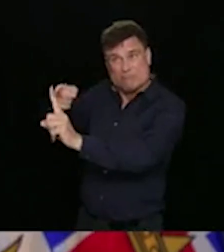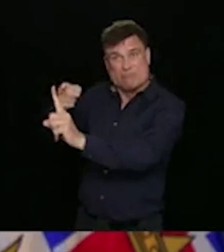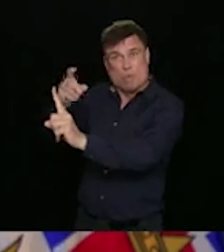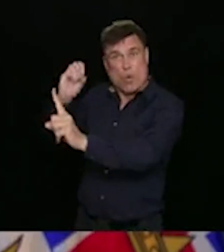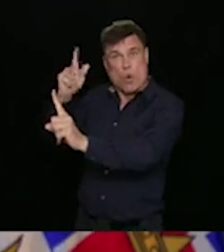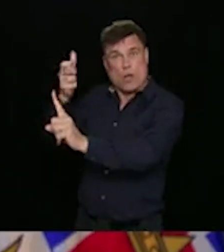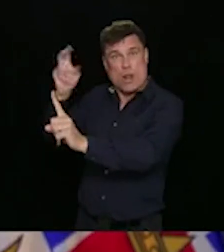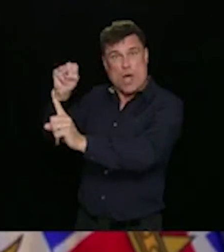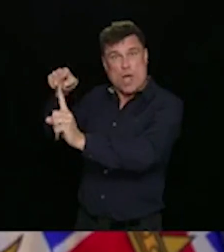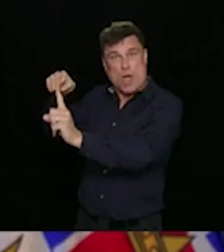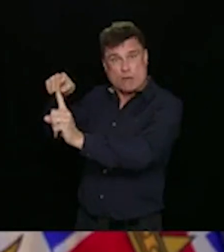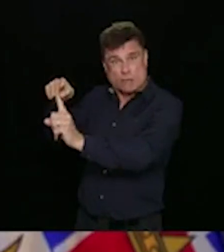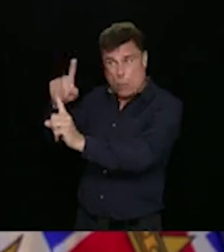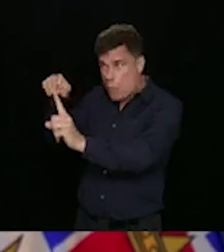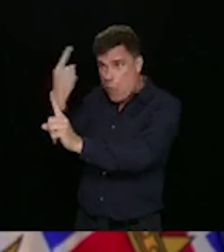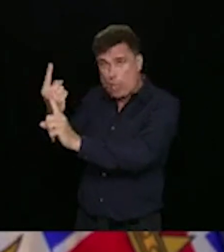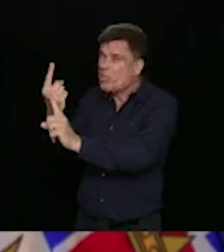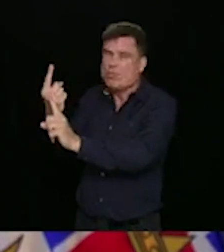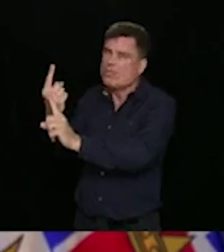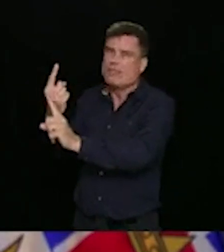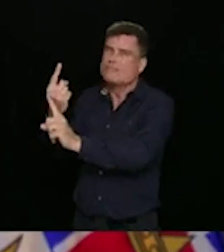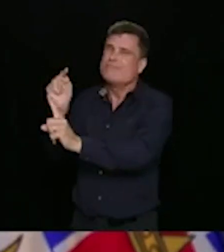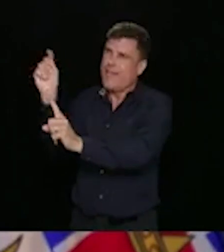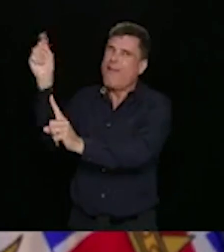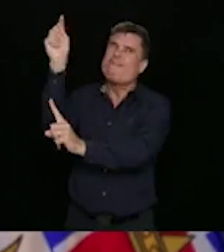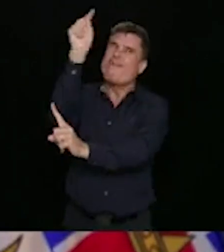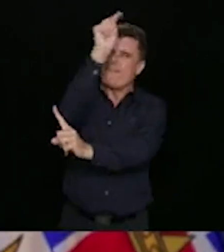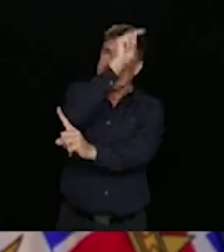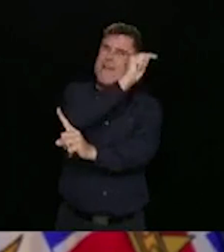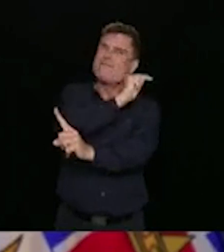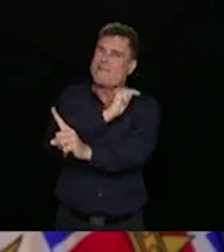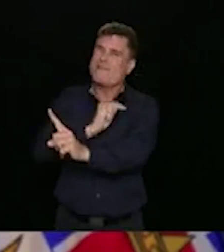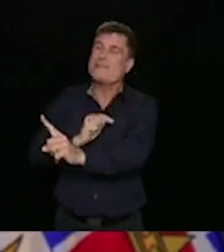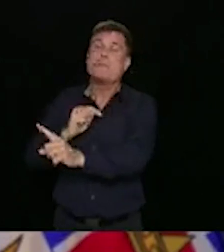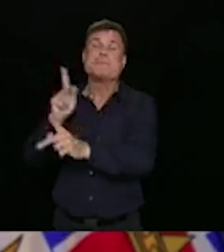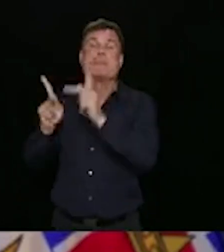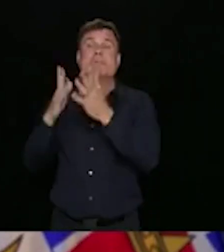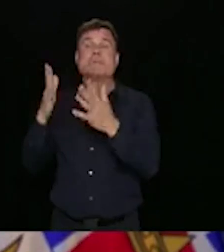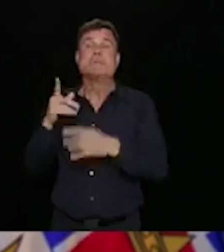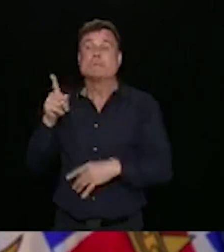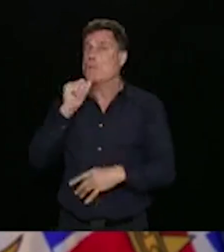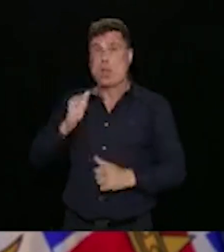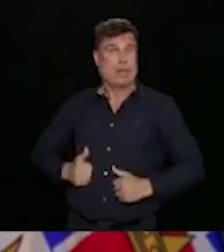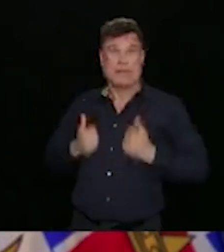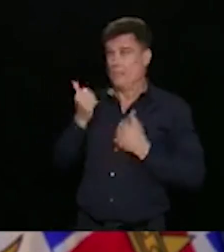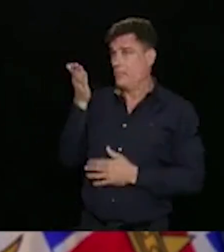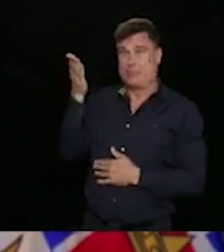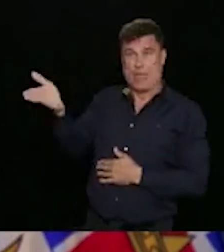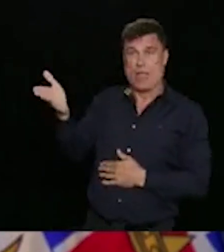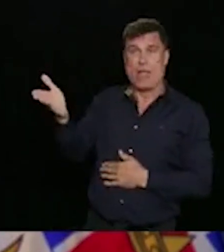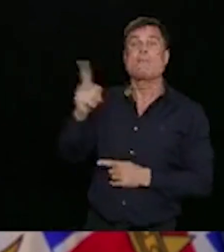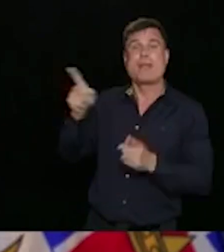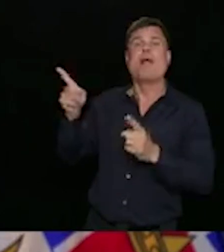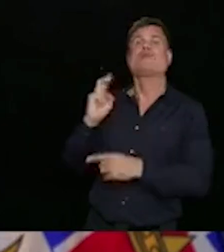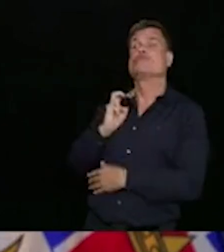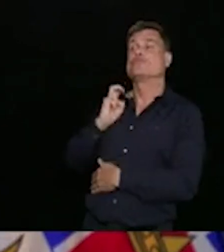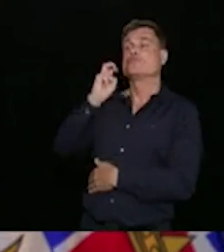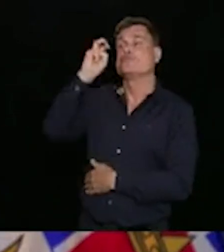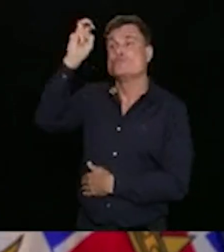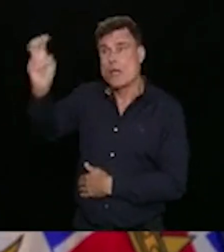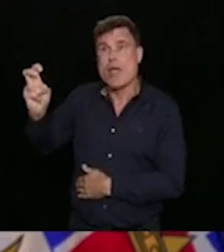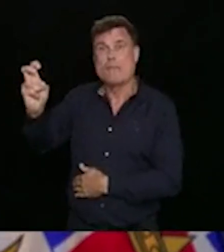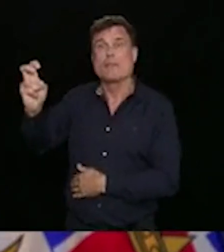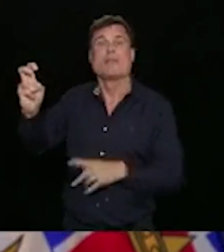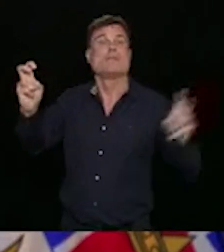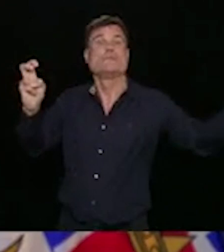It's the settings that are happening and they may, you know, there's people that have dodged the bullet, if you will, in other areas where